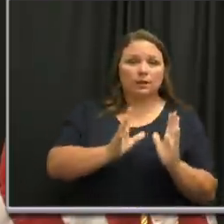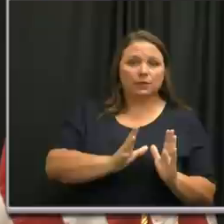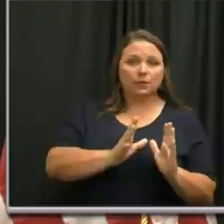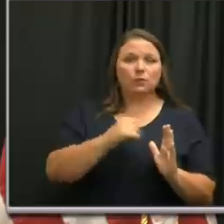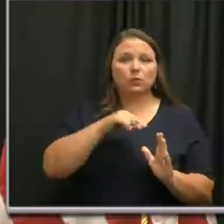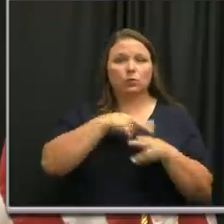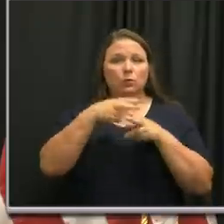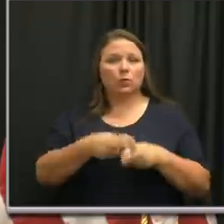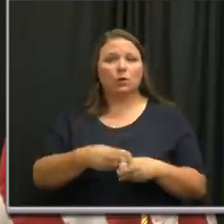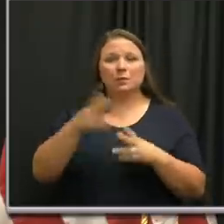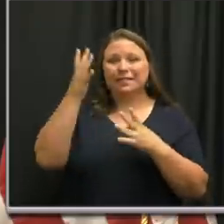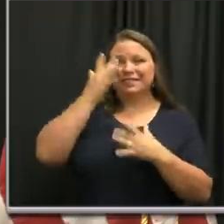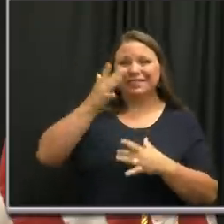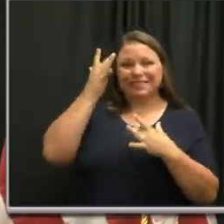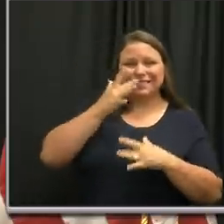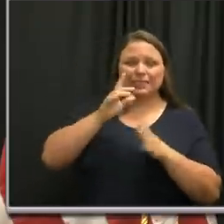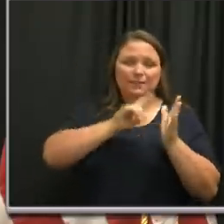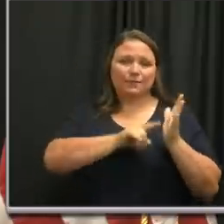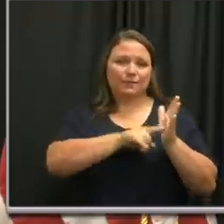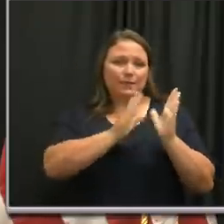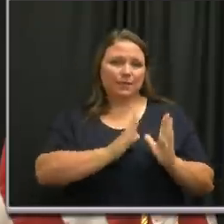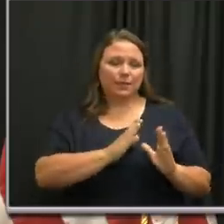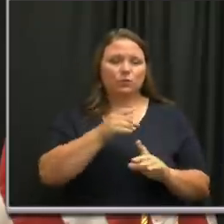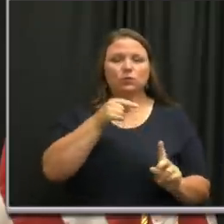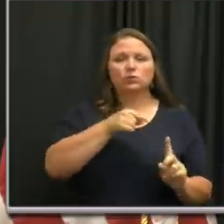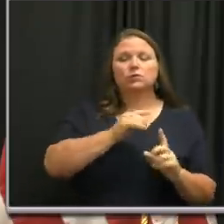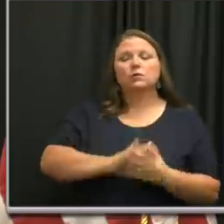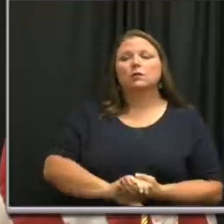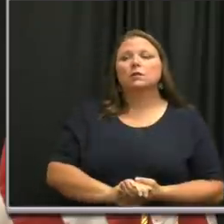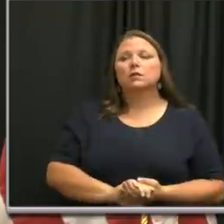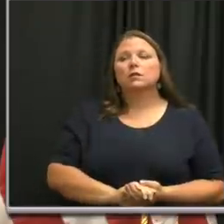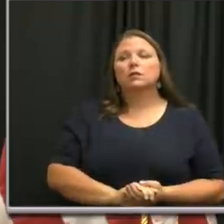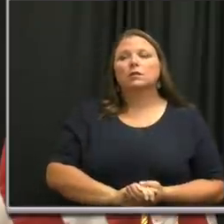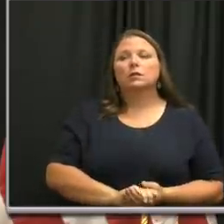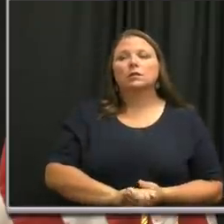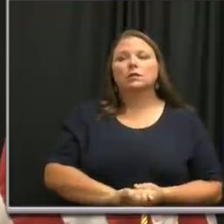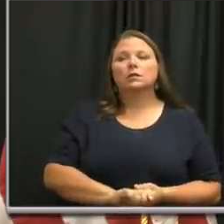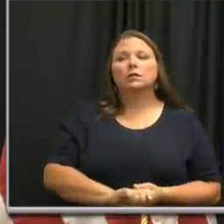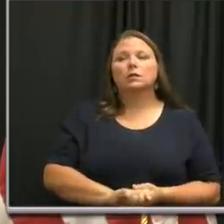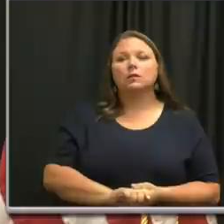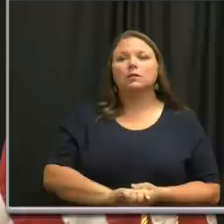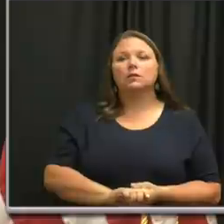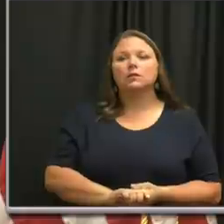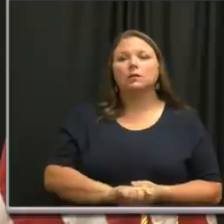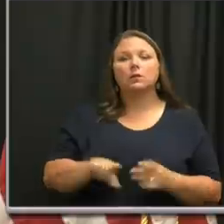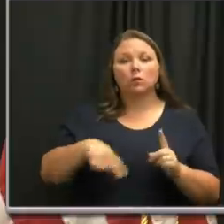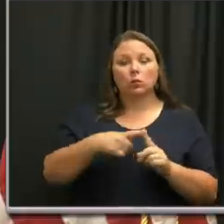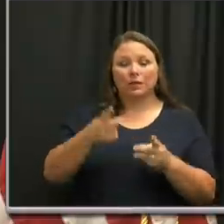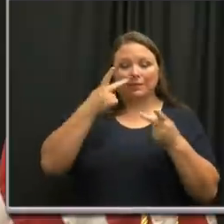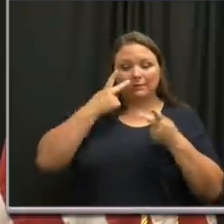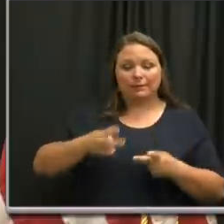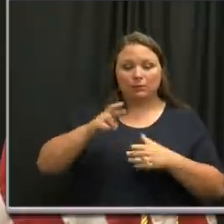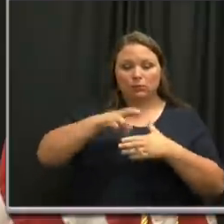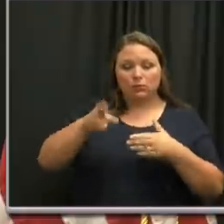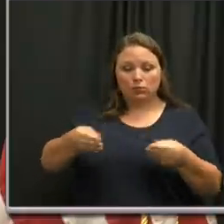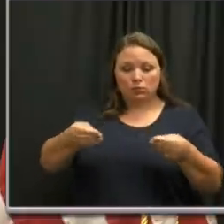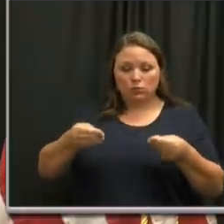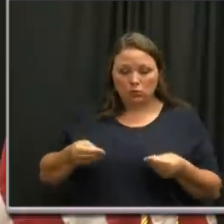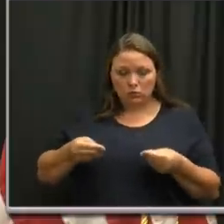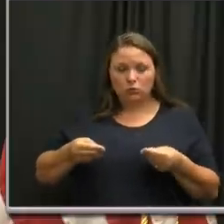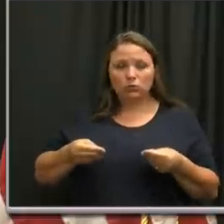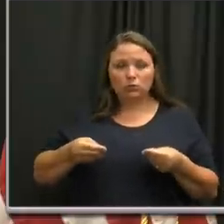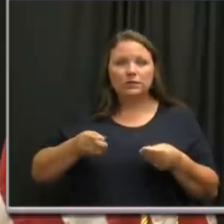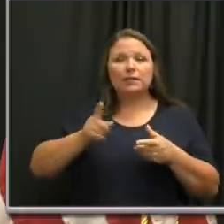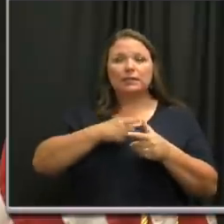as we like to call them, disease investigators, they are, once they have the results, they are